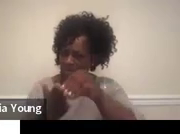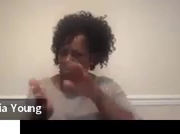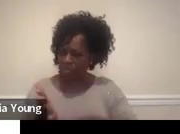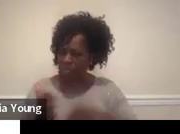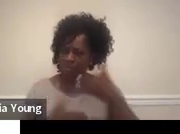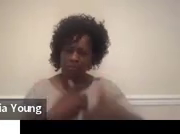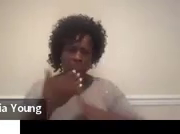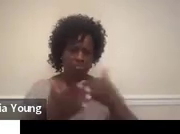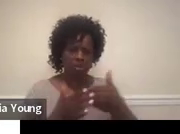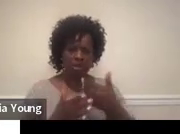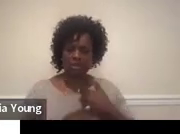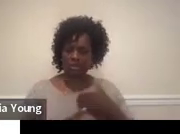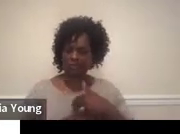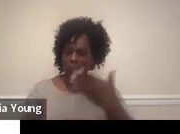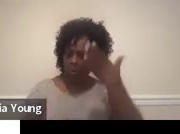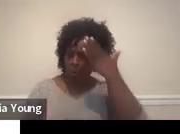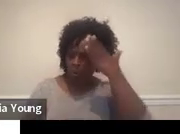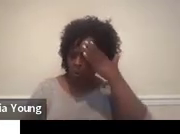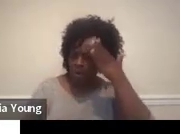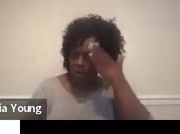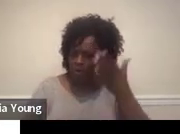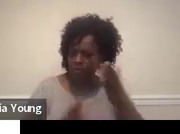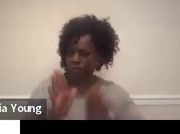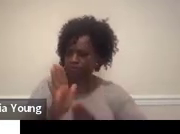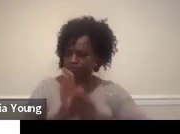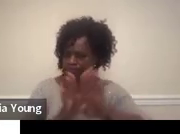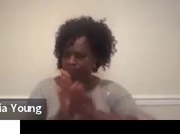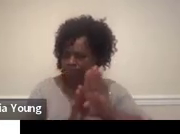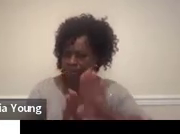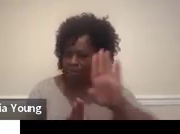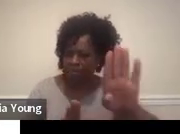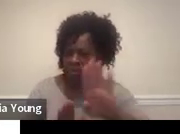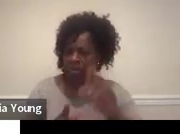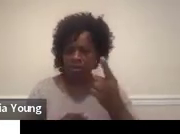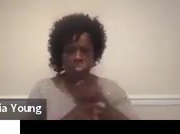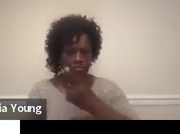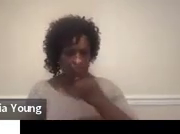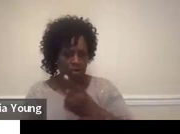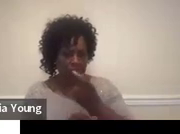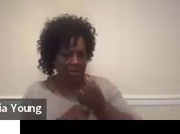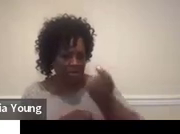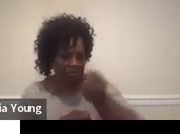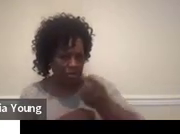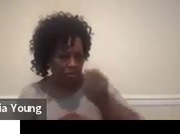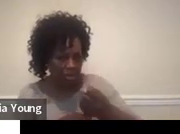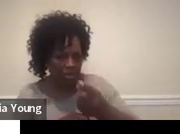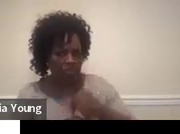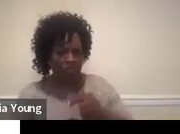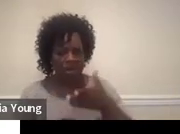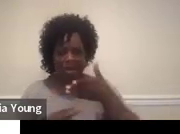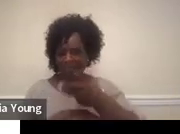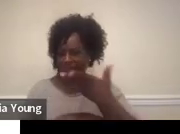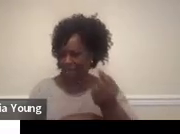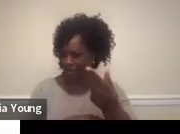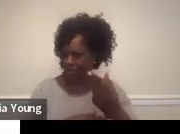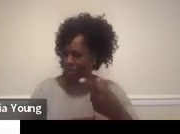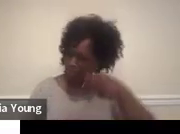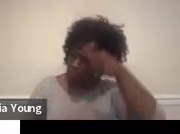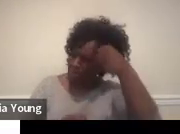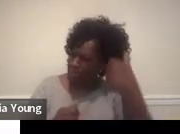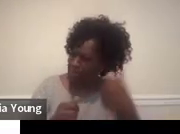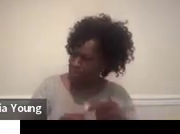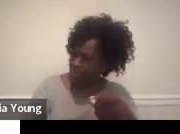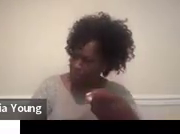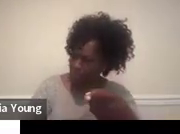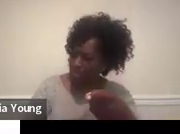student self-awareness. And it's used to develop appropriate annual and post-secondary goals. Because remember, you